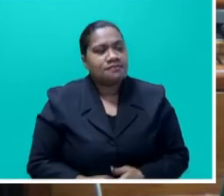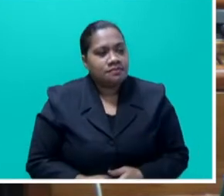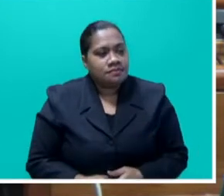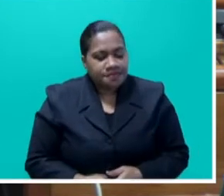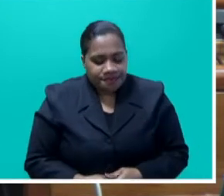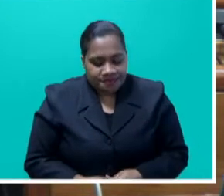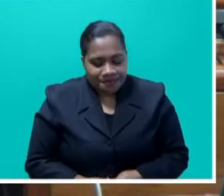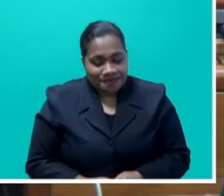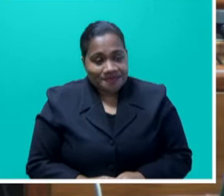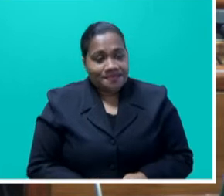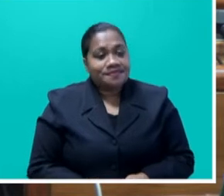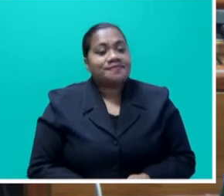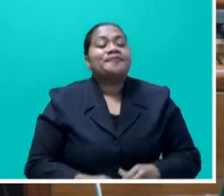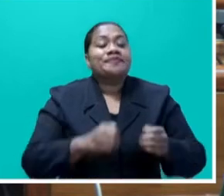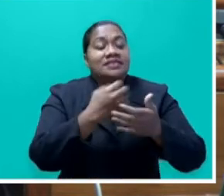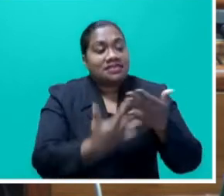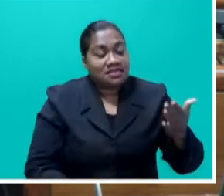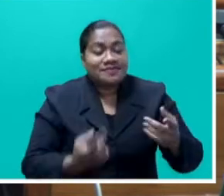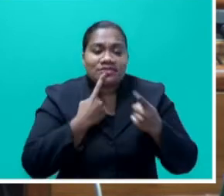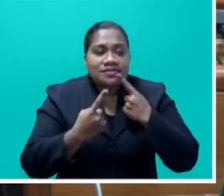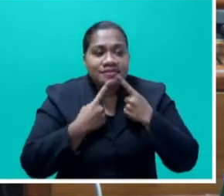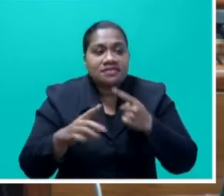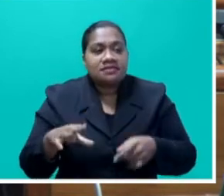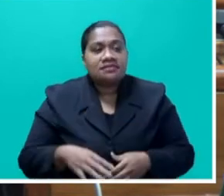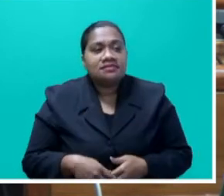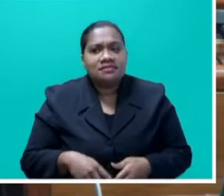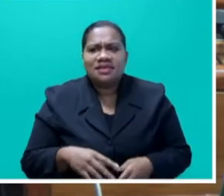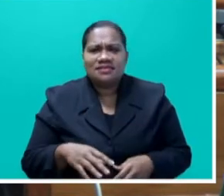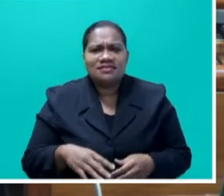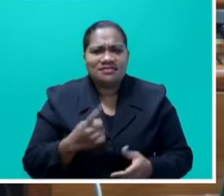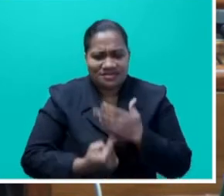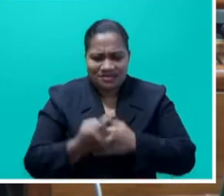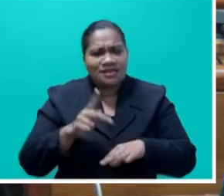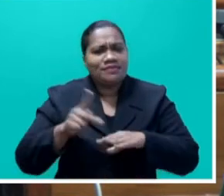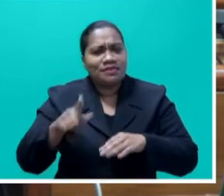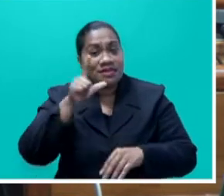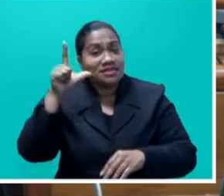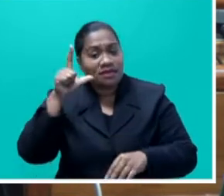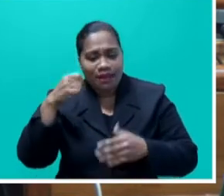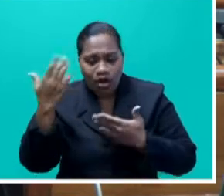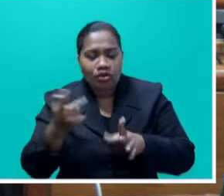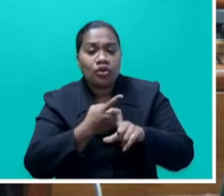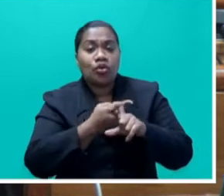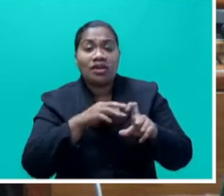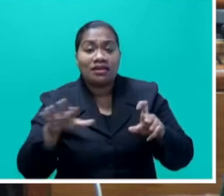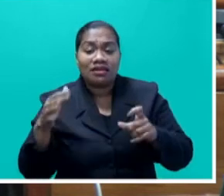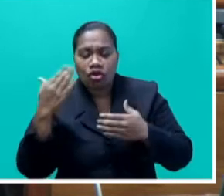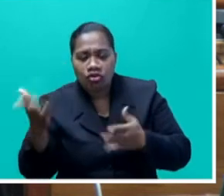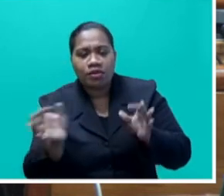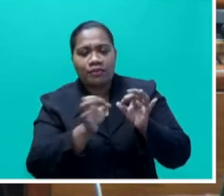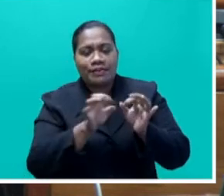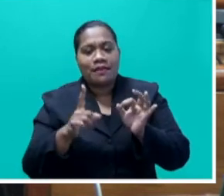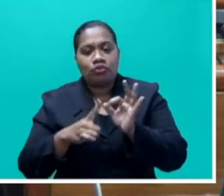the statements and comments made in Parliament yesterday by Honourable Kurindani and Honourable Bhima Ntasad